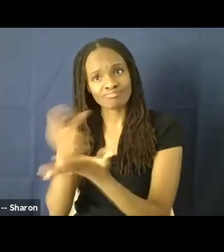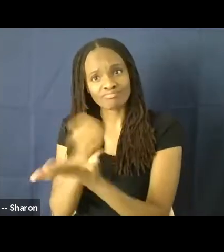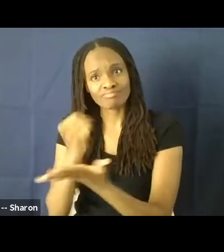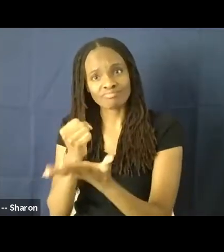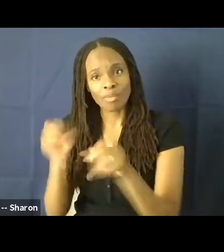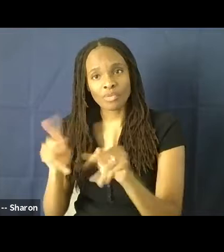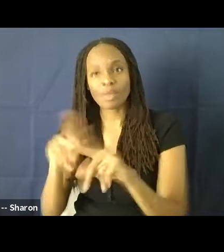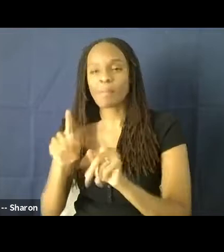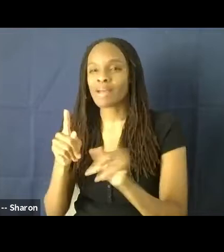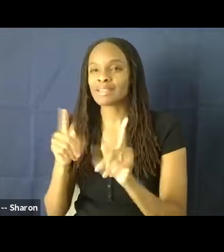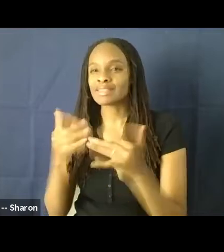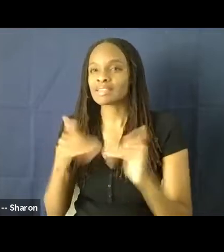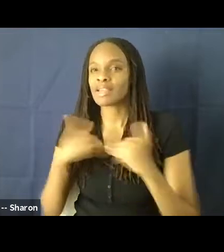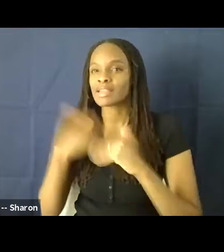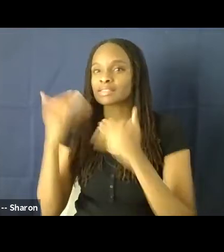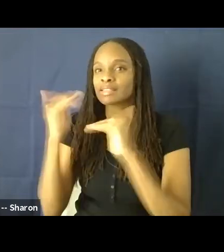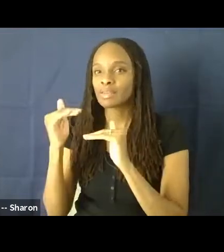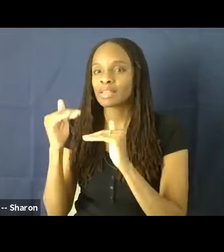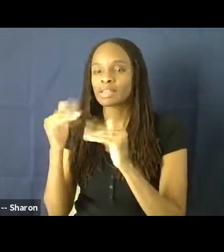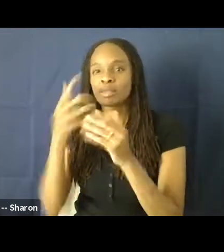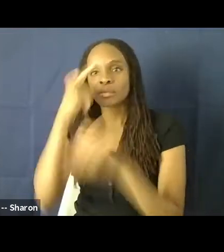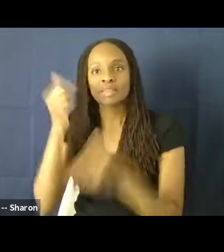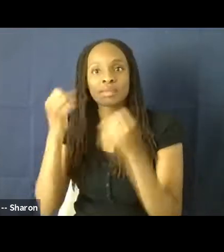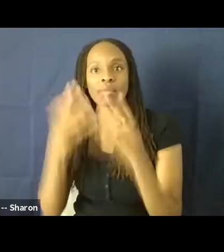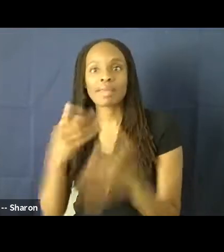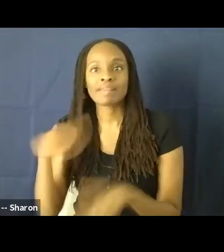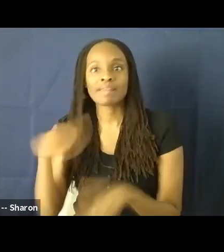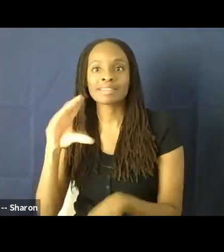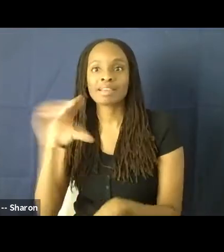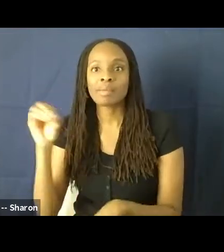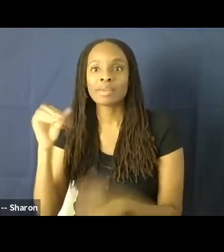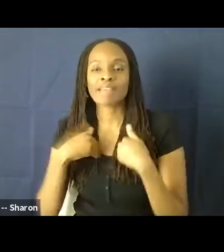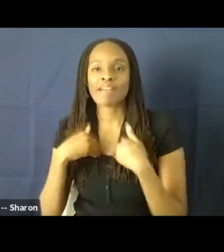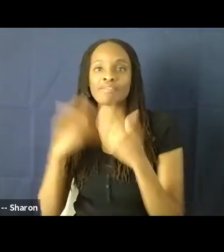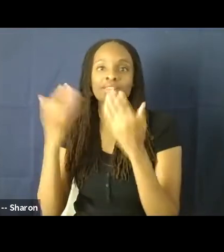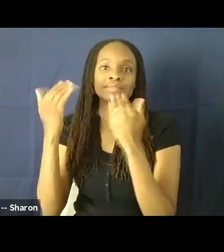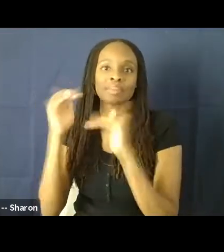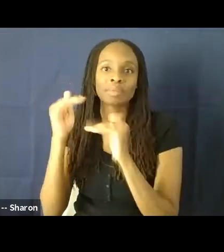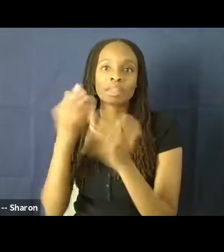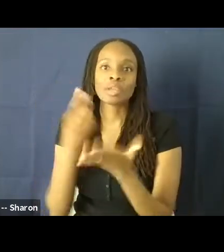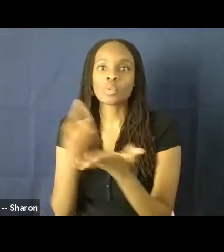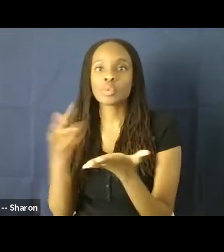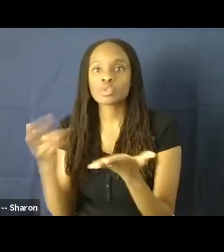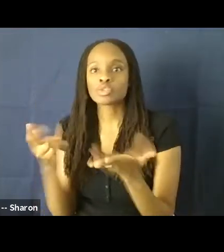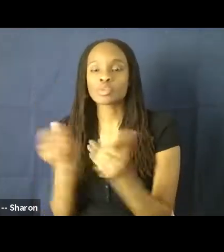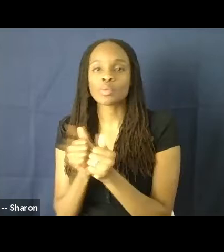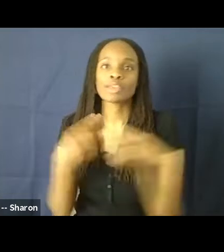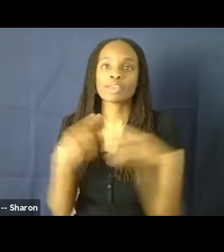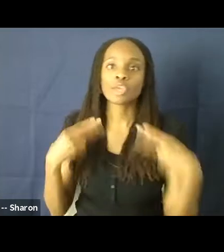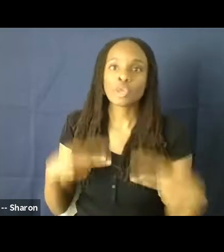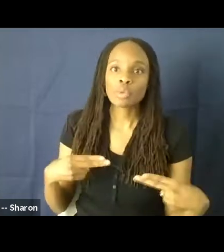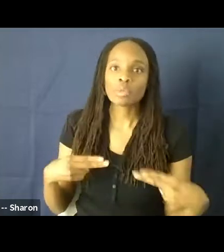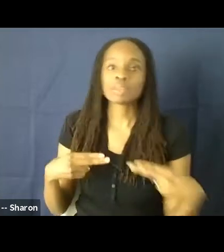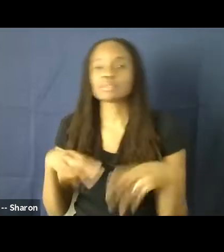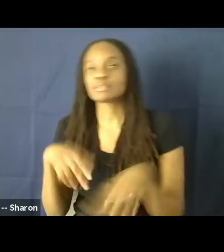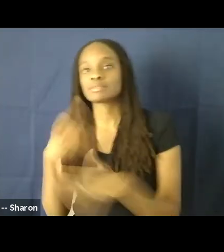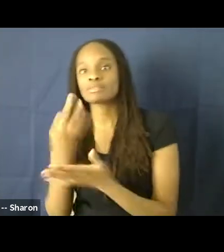because a lot of these companies have limited resources in terms of humans financing time. So a lot of these programs